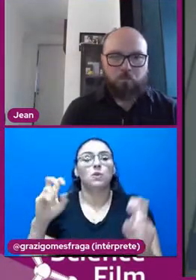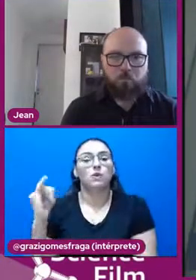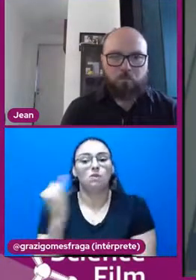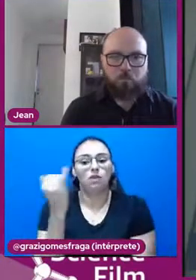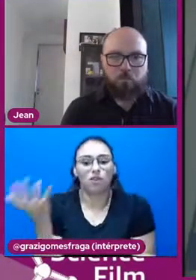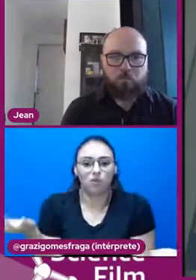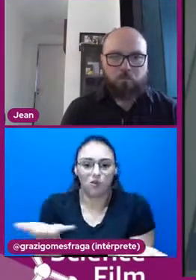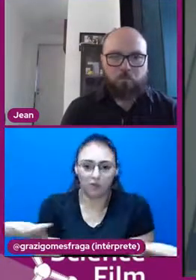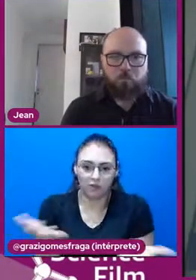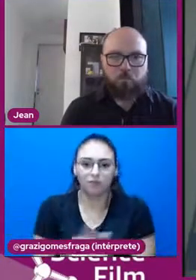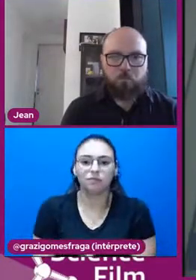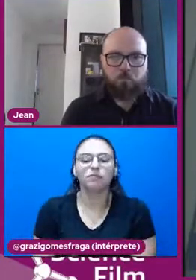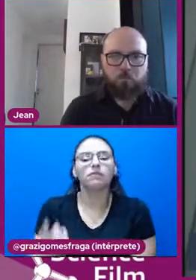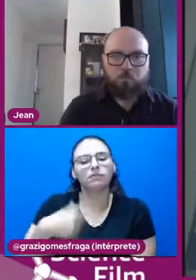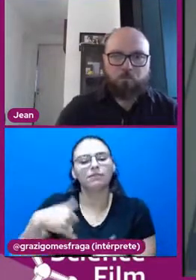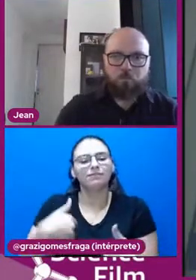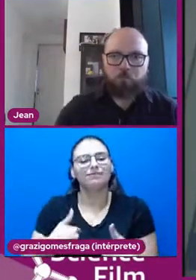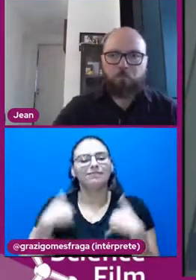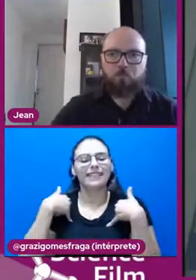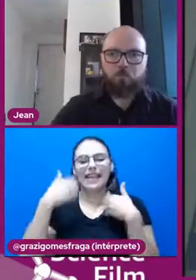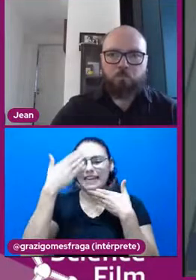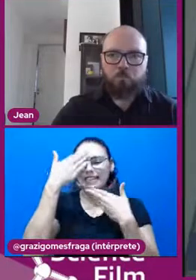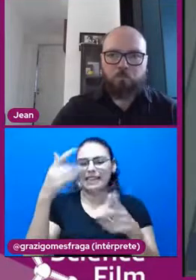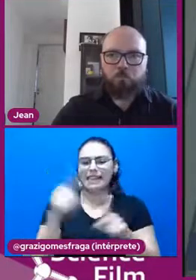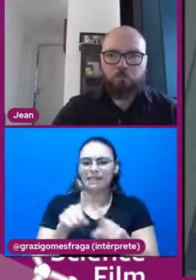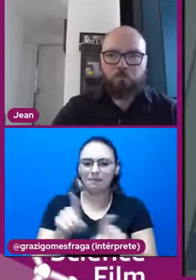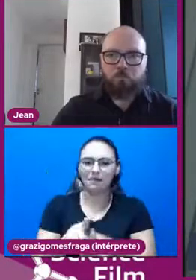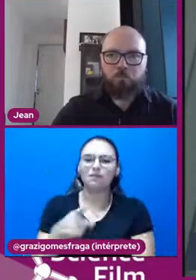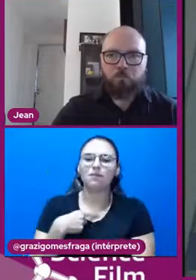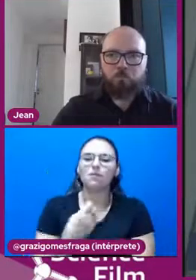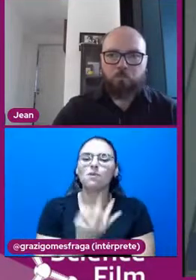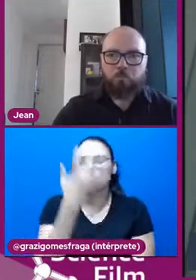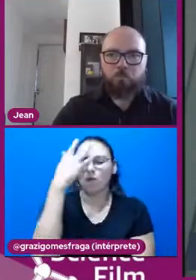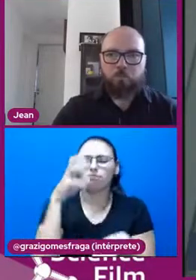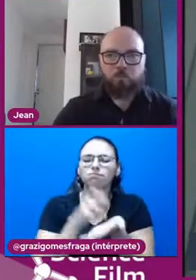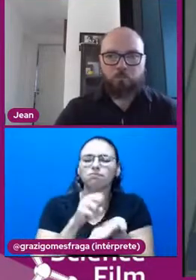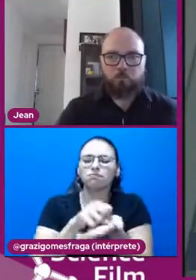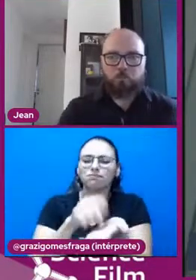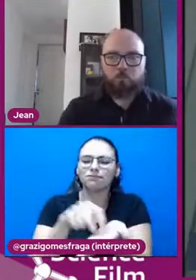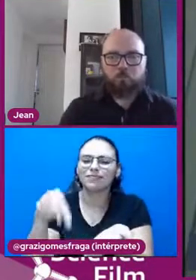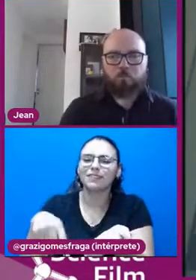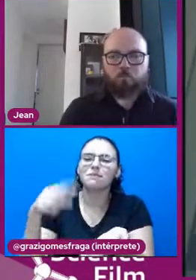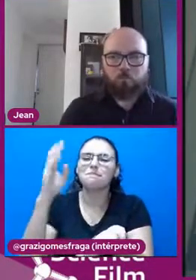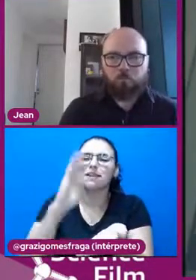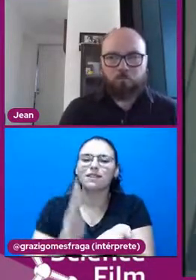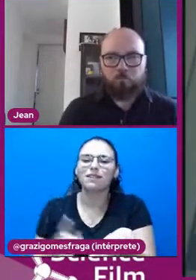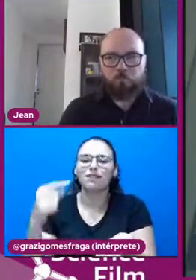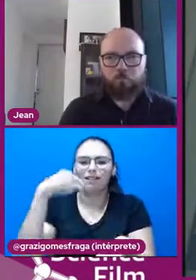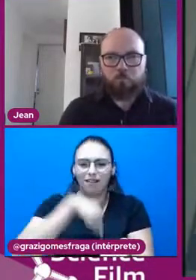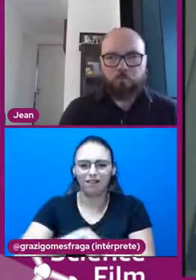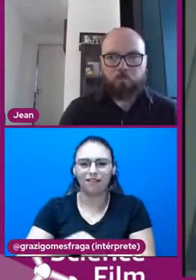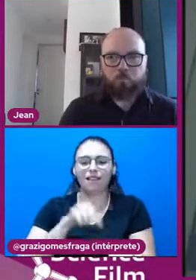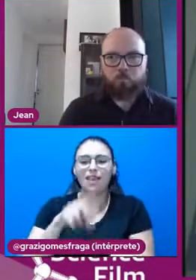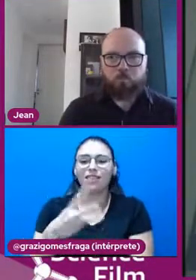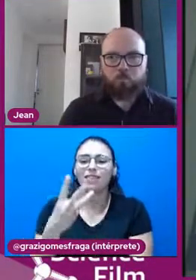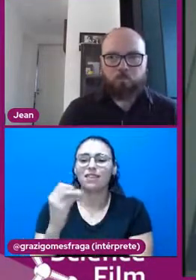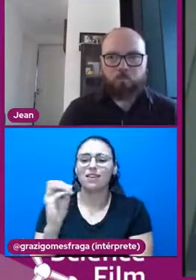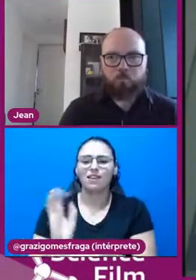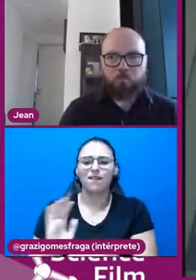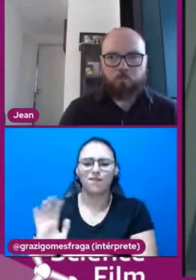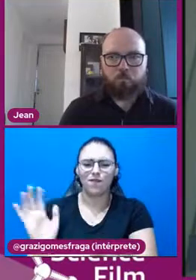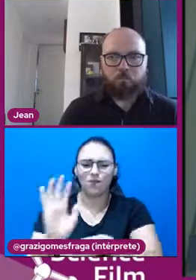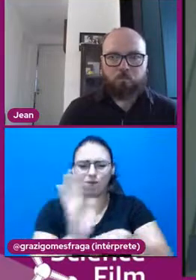We are especially honoured and grateful for the strong number of submissions that have come from Brazil this year, with over 30 films out of